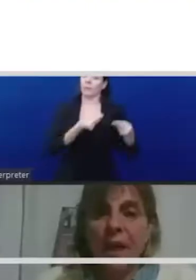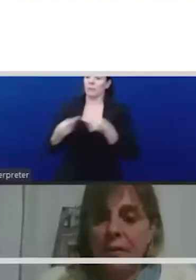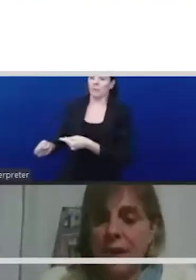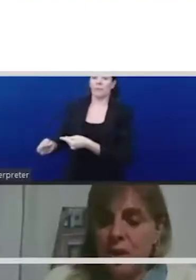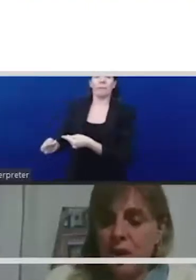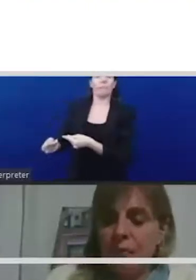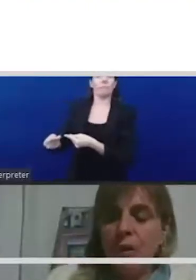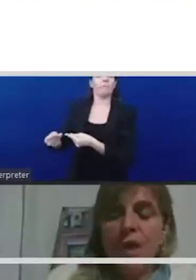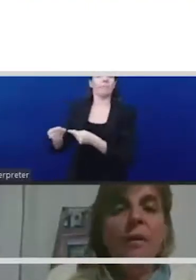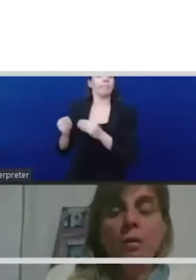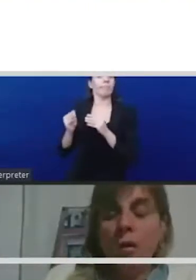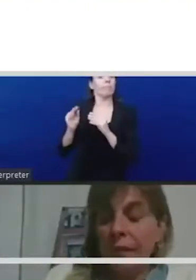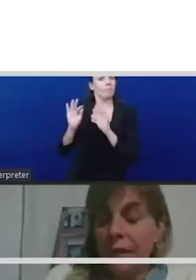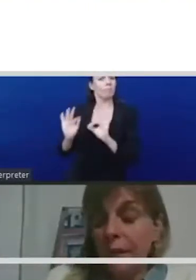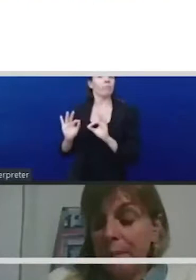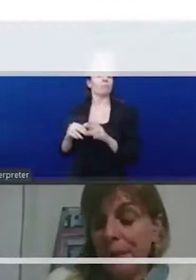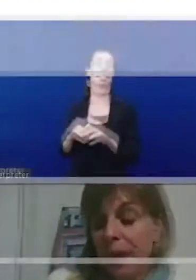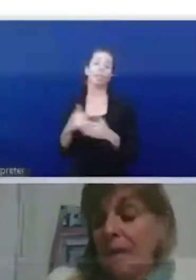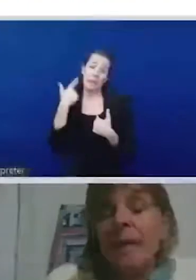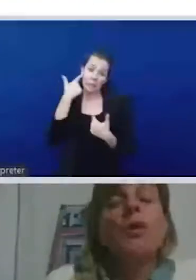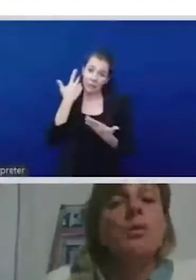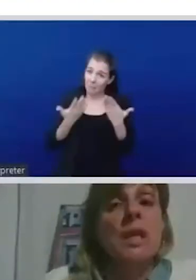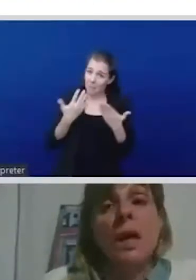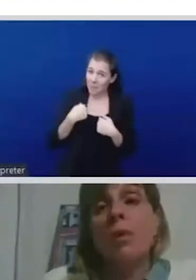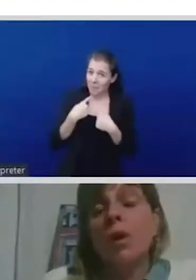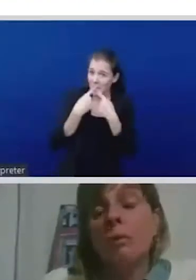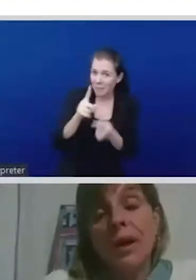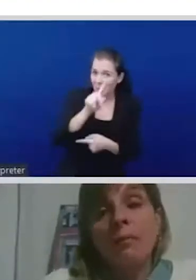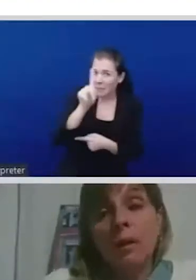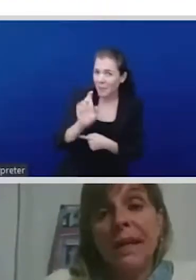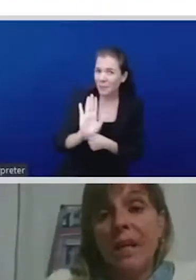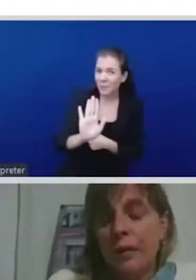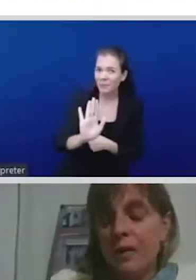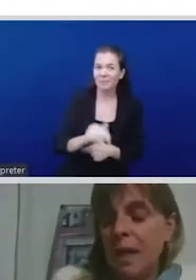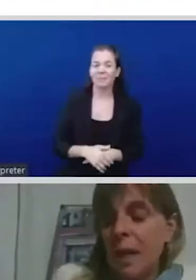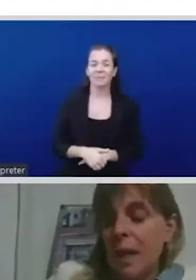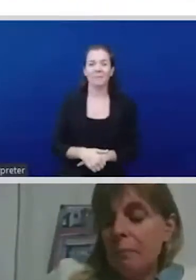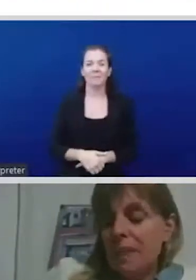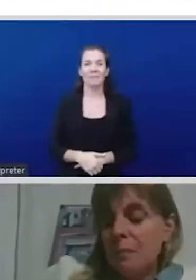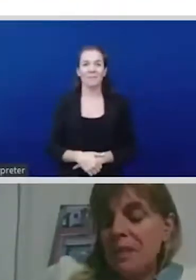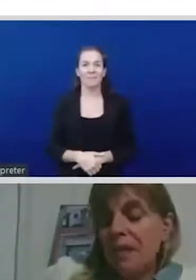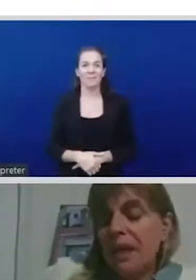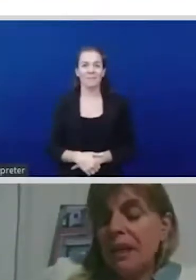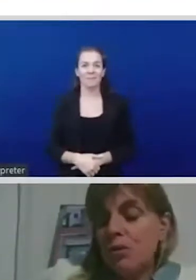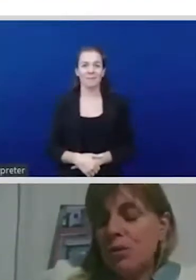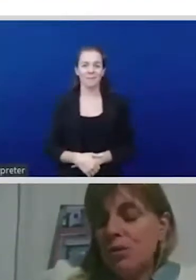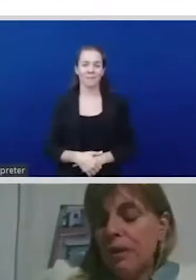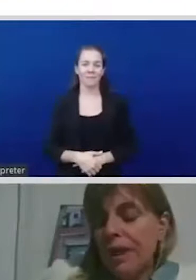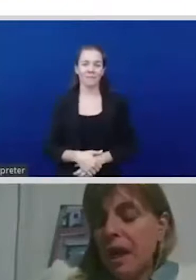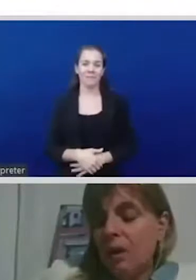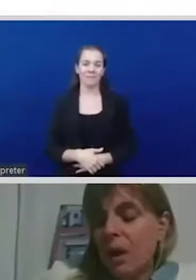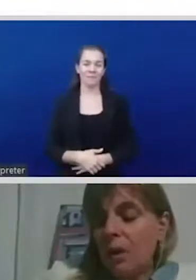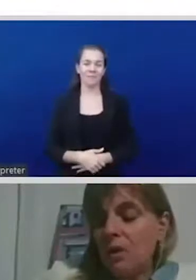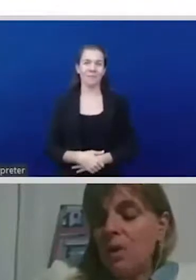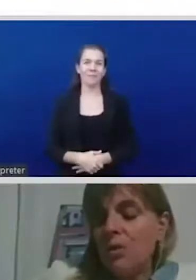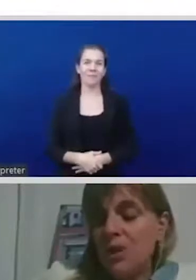migration and some groups that are more vulnerable than others but specifically to you how